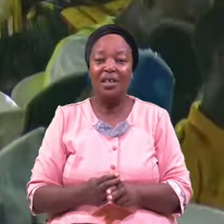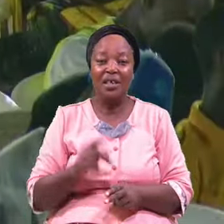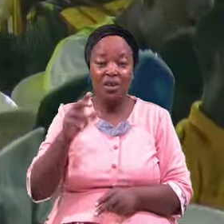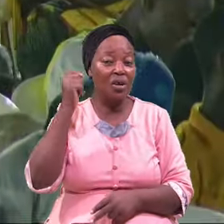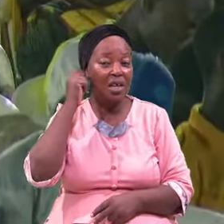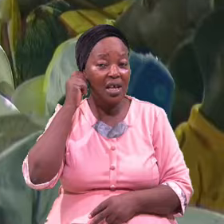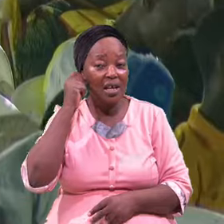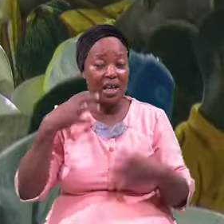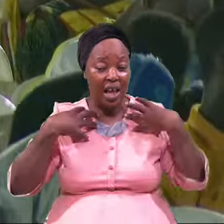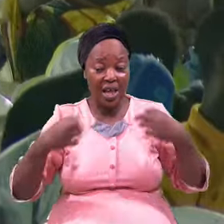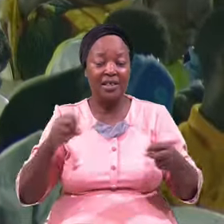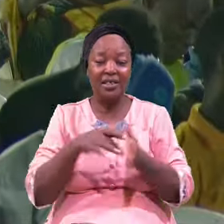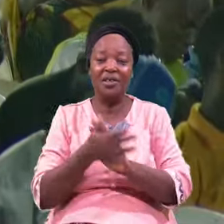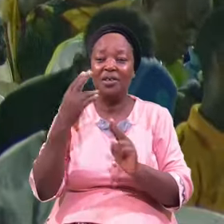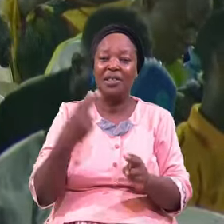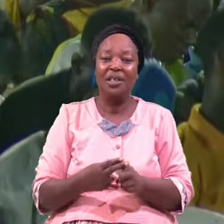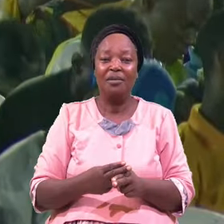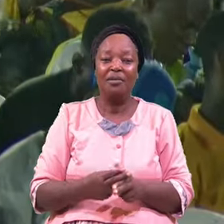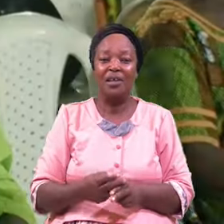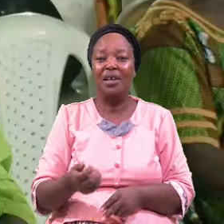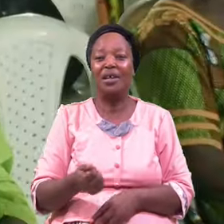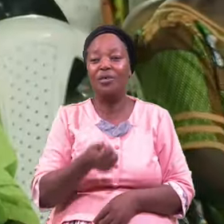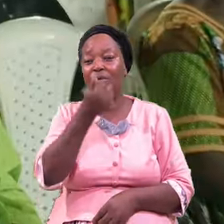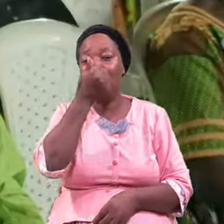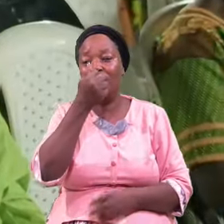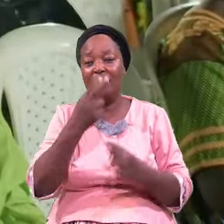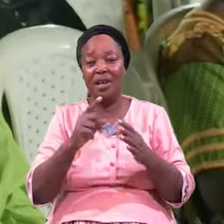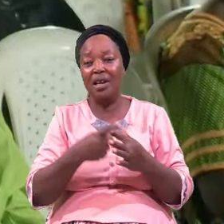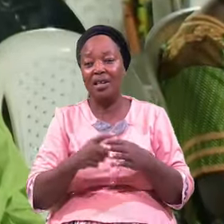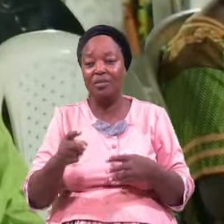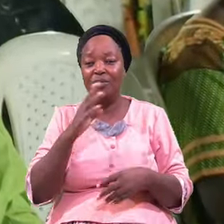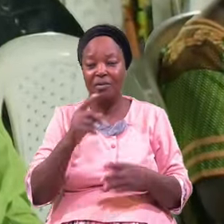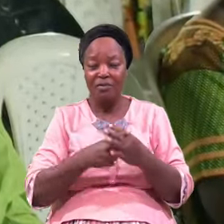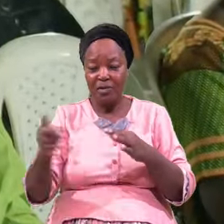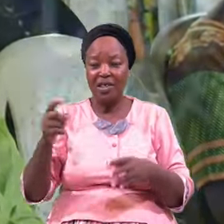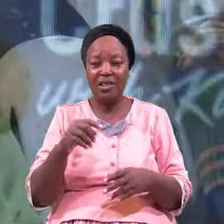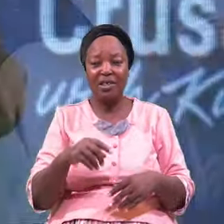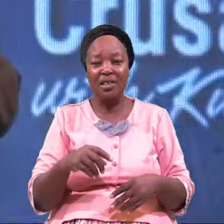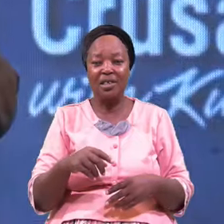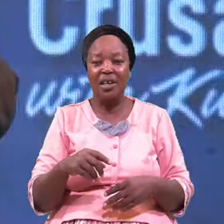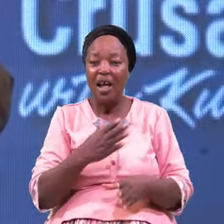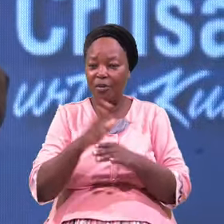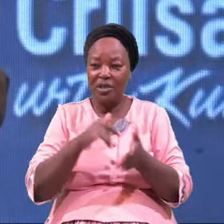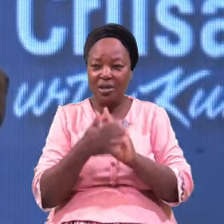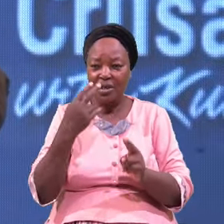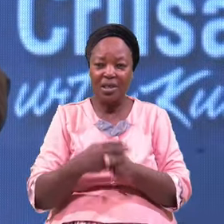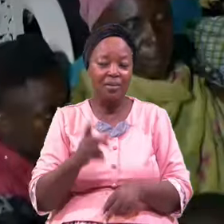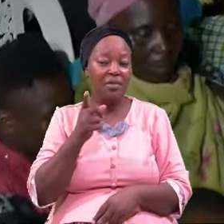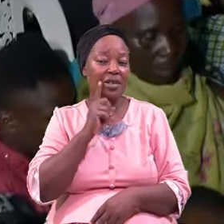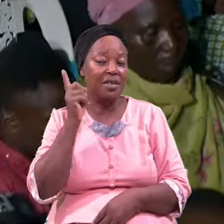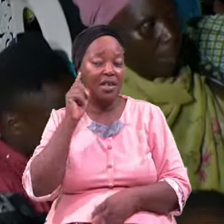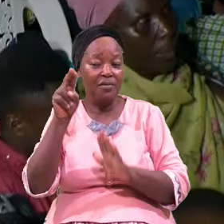Darkness Will Vanish Away Deafness Will Vanish Away